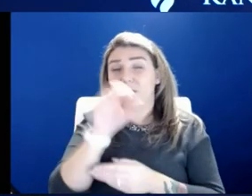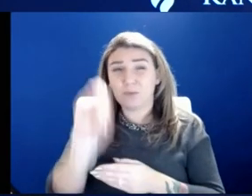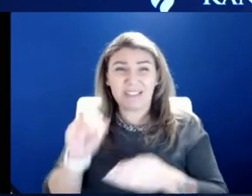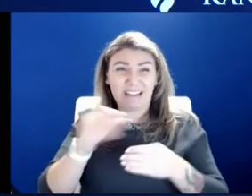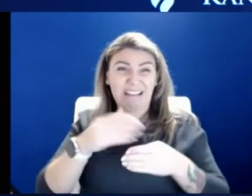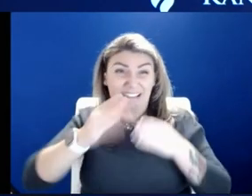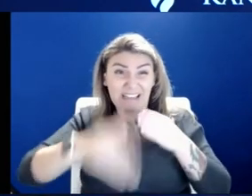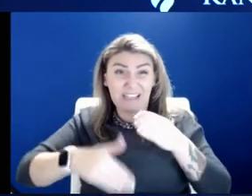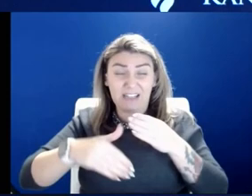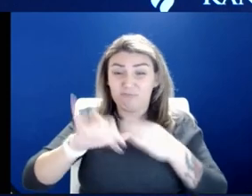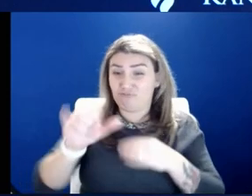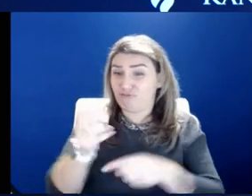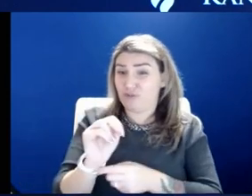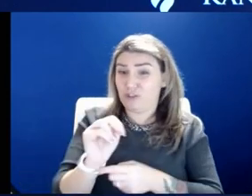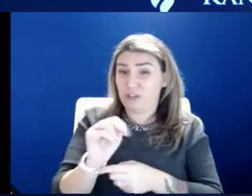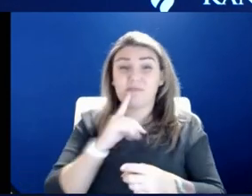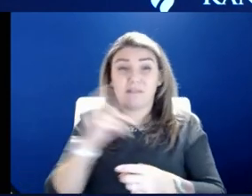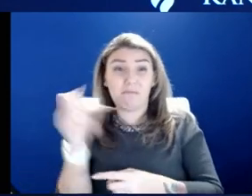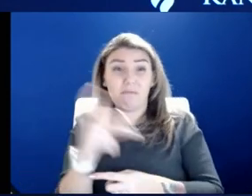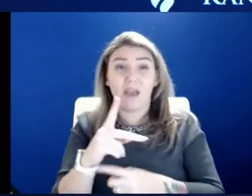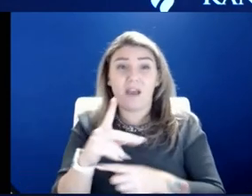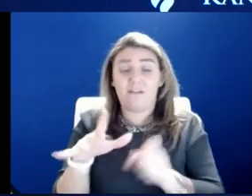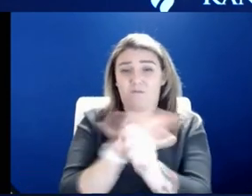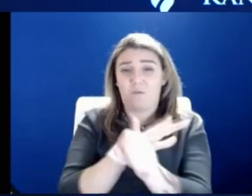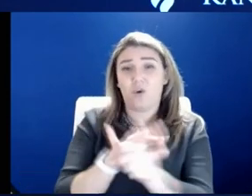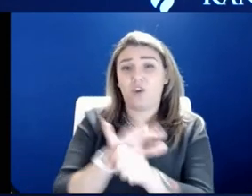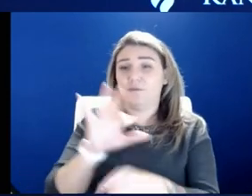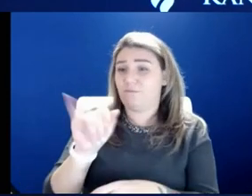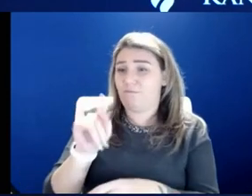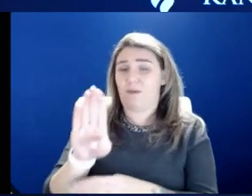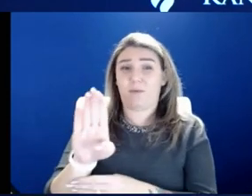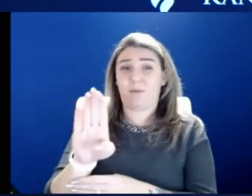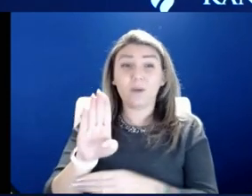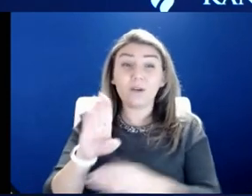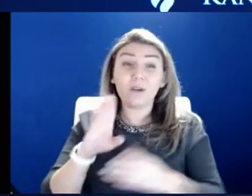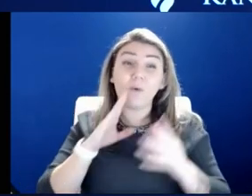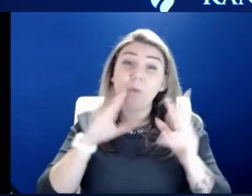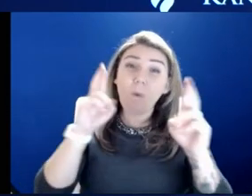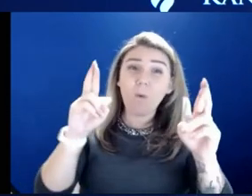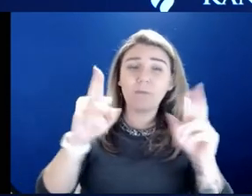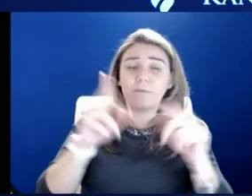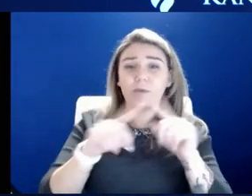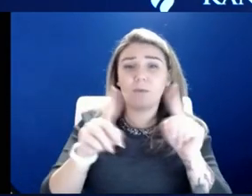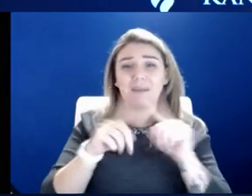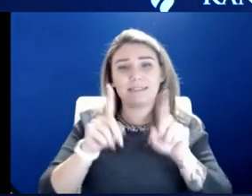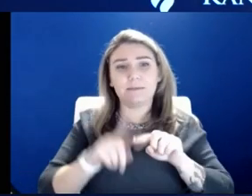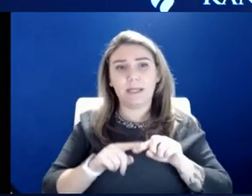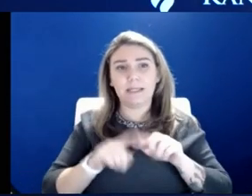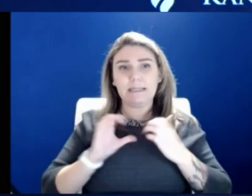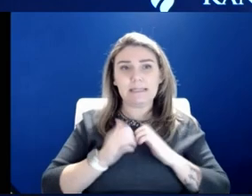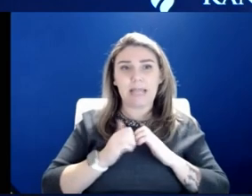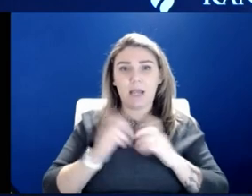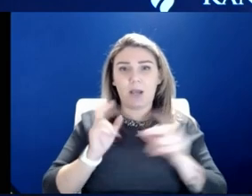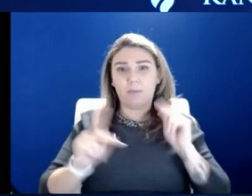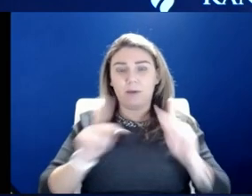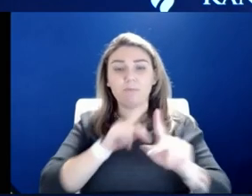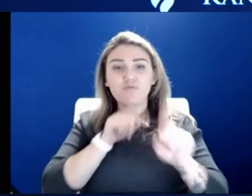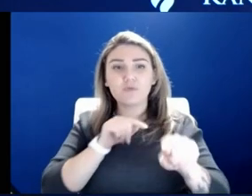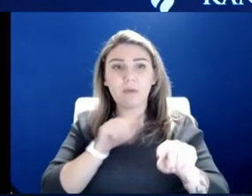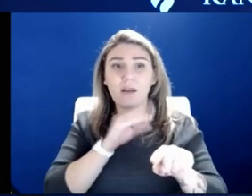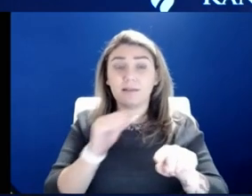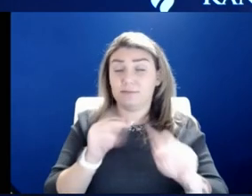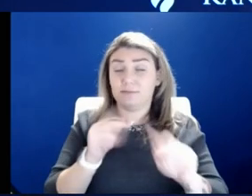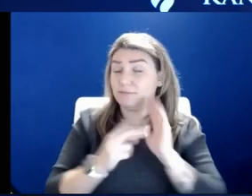in, you know, February to resume more of a full schedule. But that's all dependent upon how folks responded. And what I would say